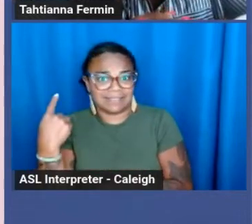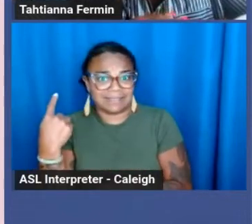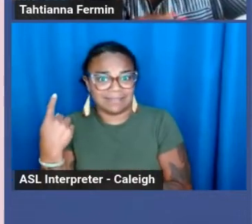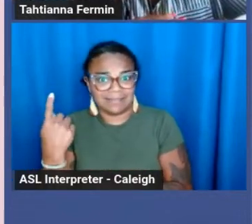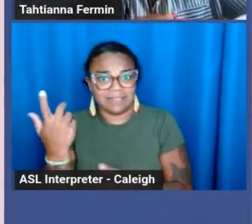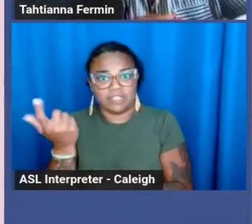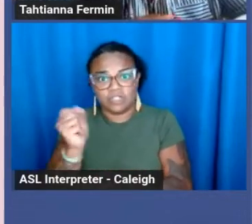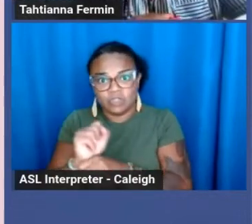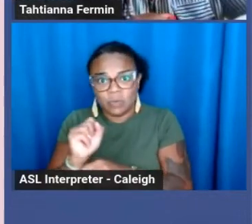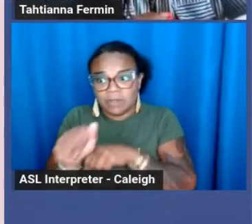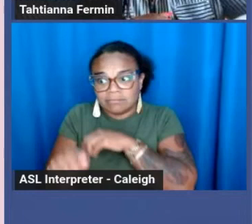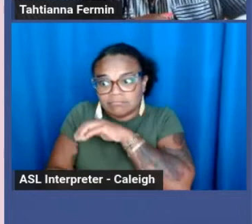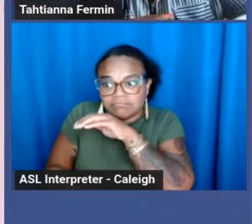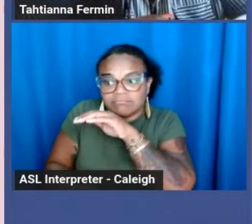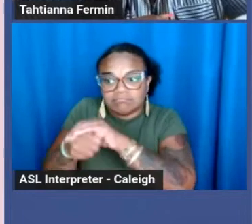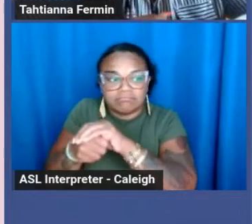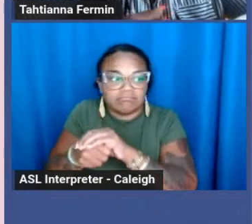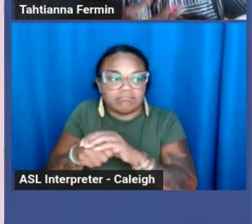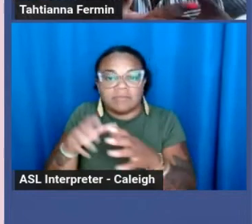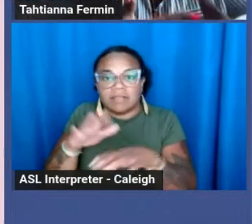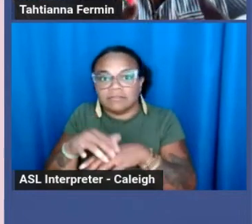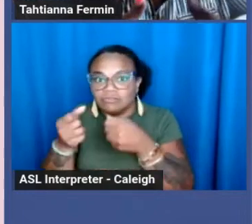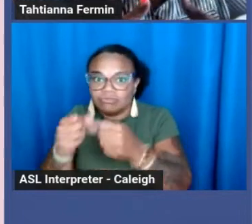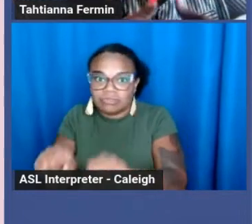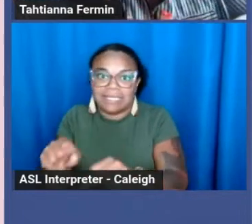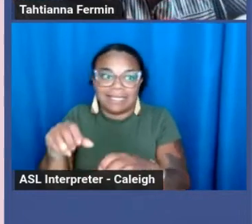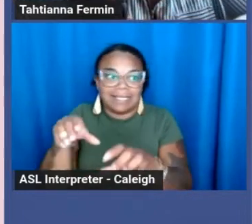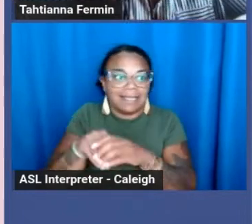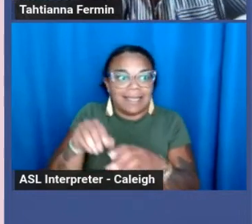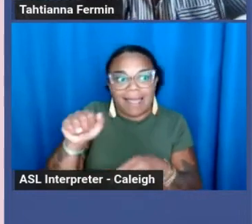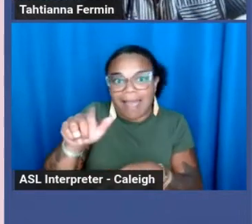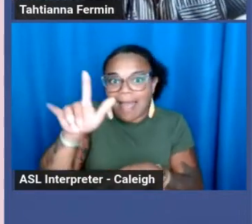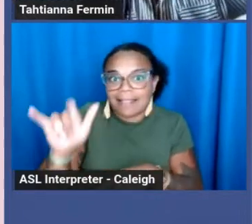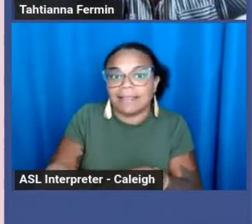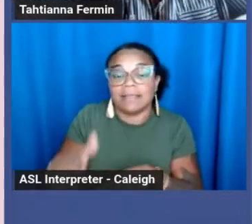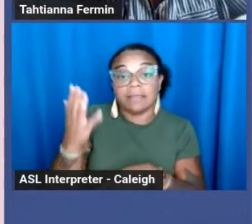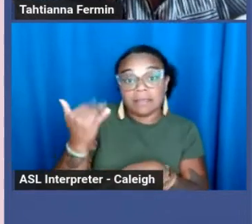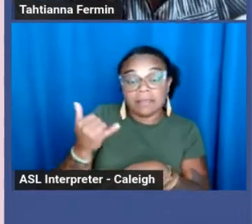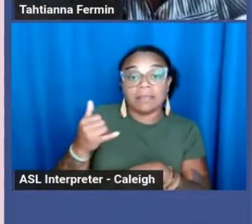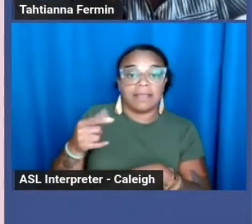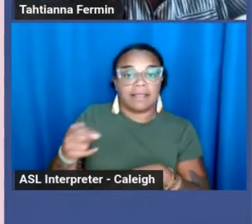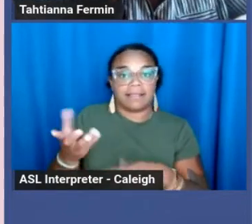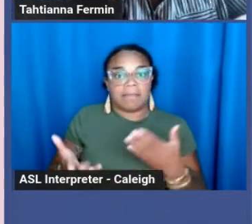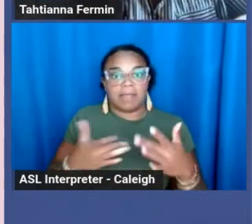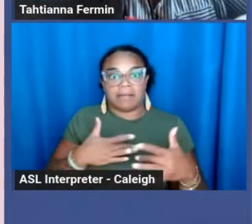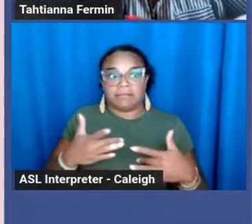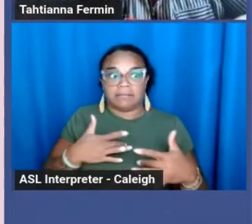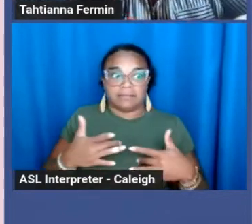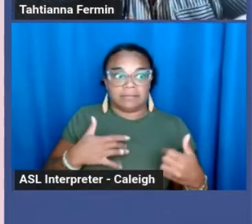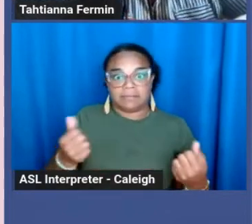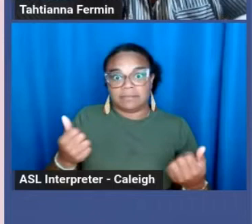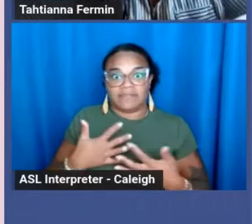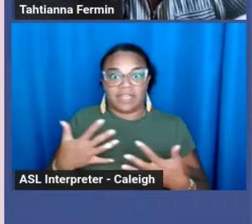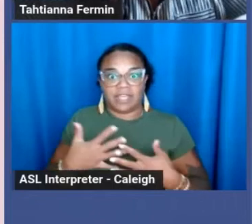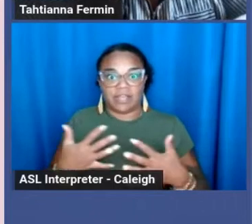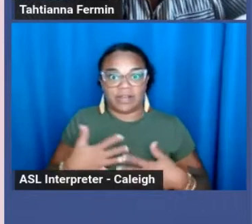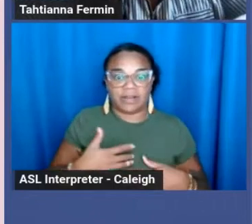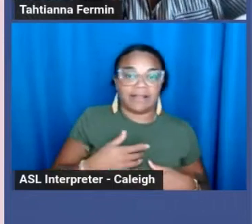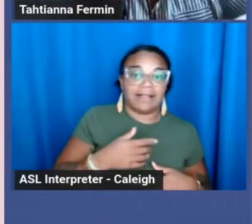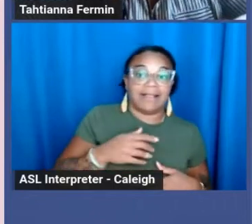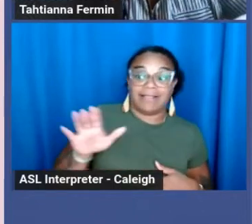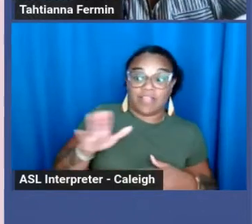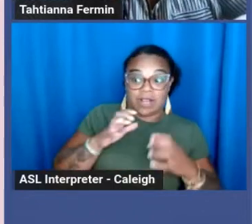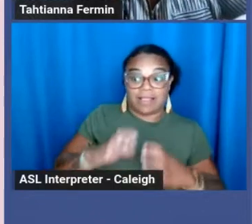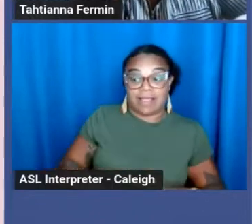alleyways, because now they might fear that their jobs might think they're working with the police. You're at more risk